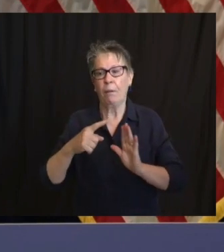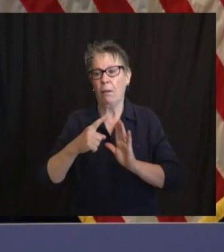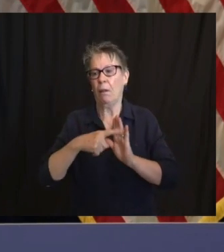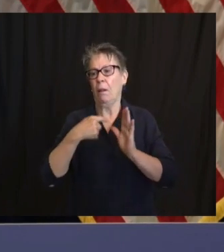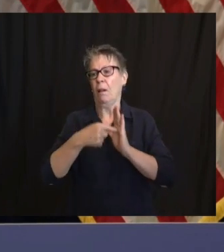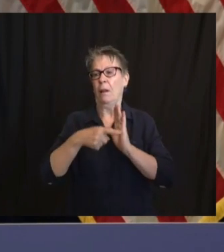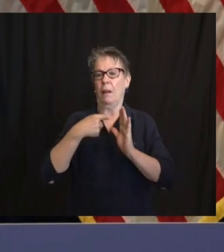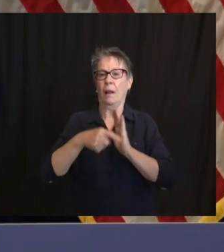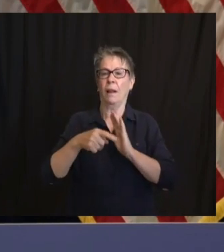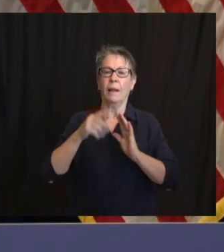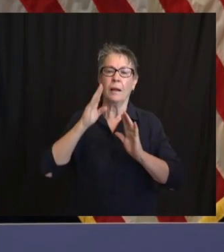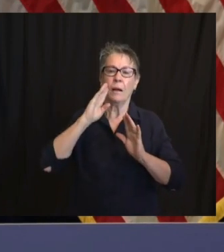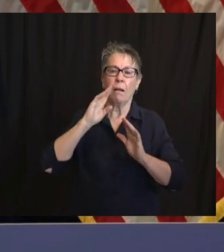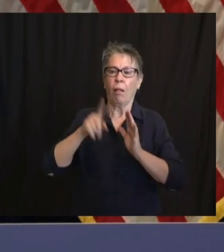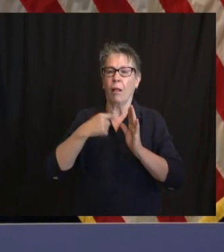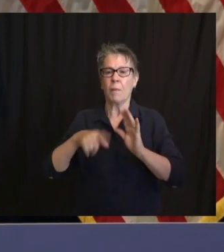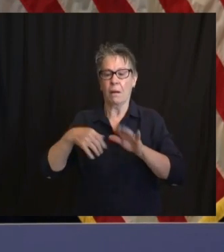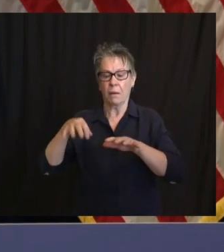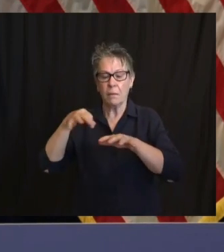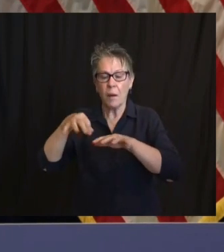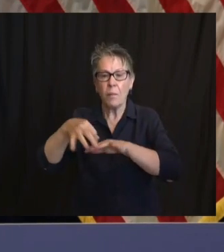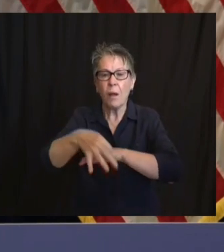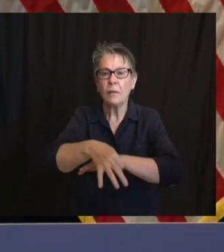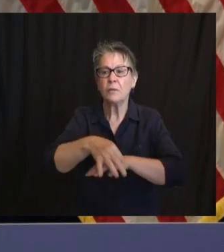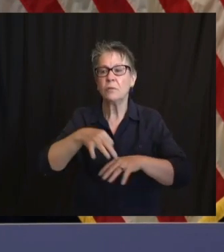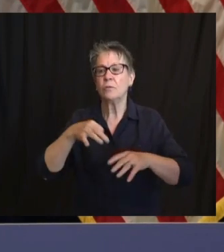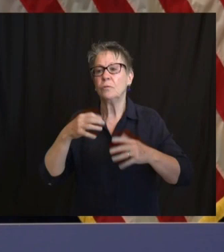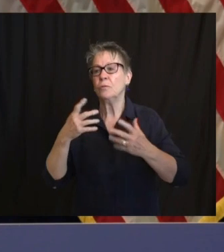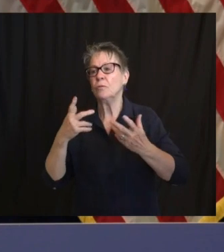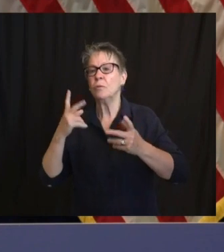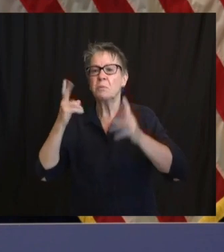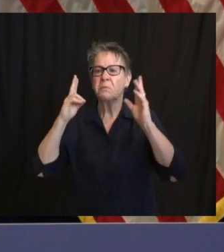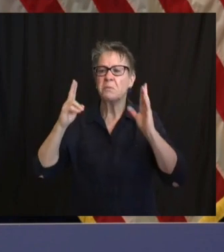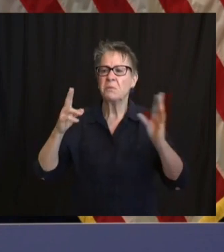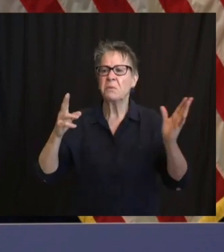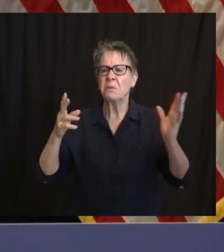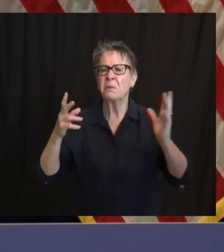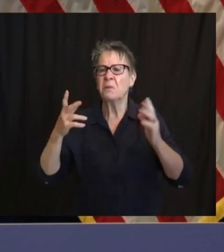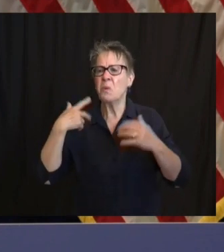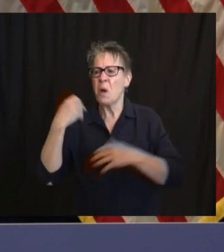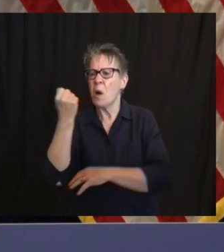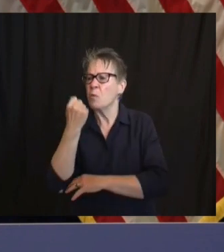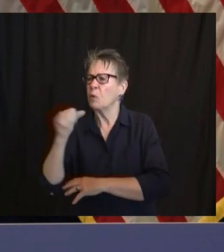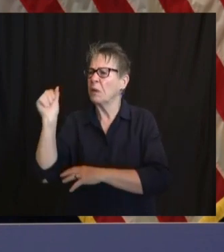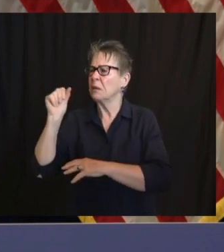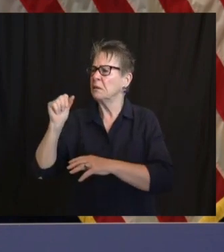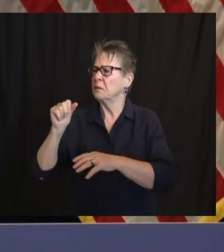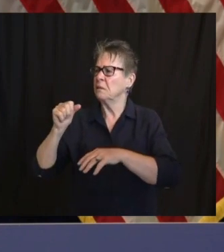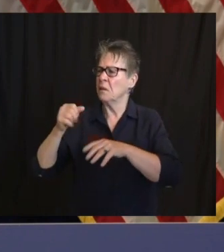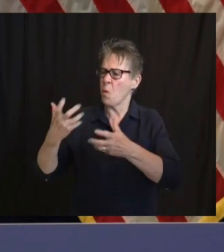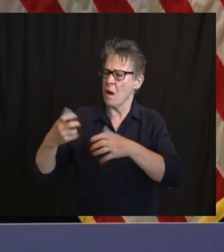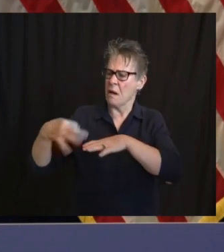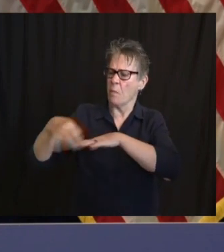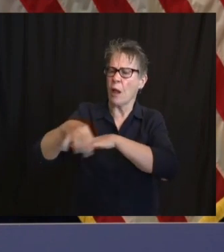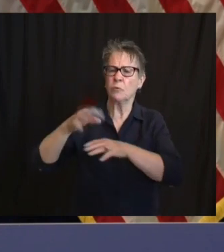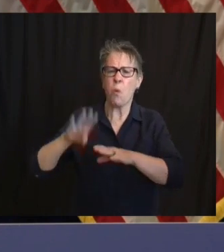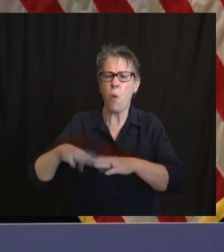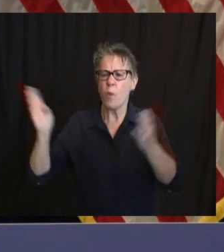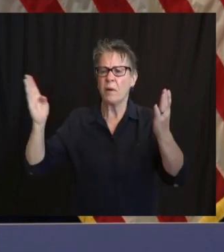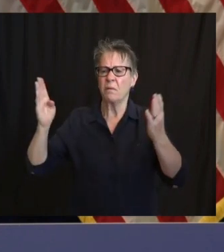one thing to protest what day nail salons are opening and it's another to come out